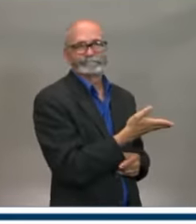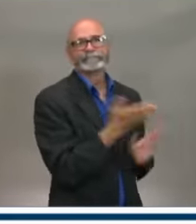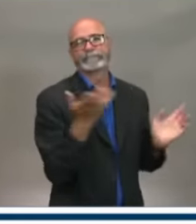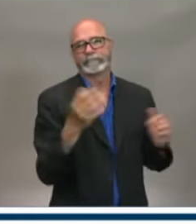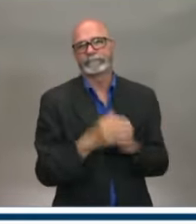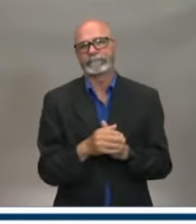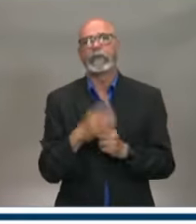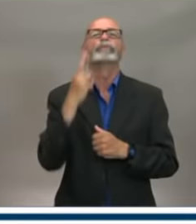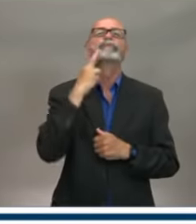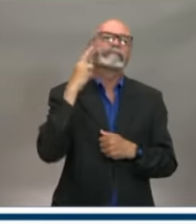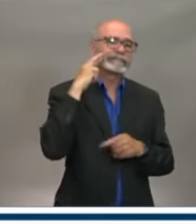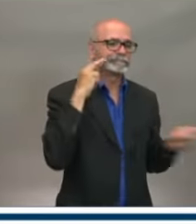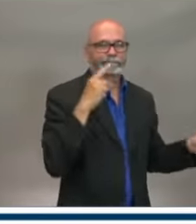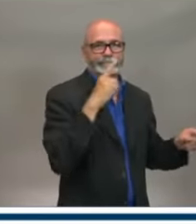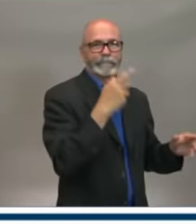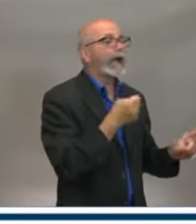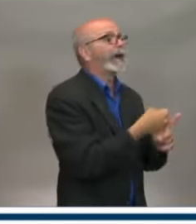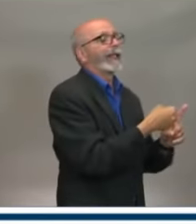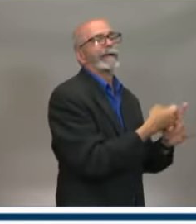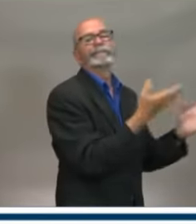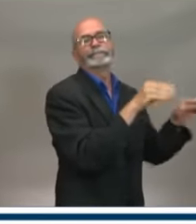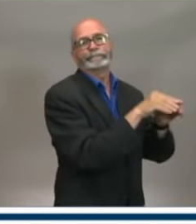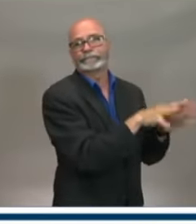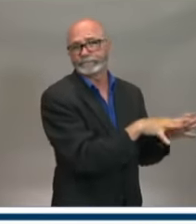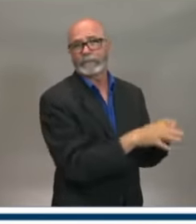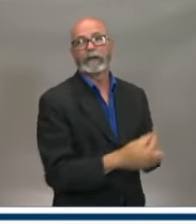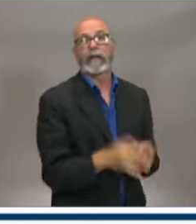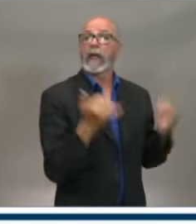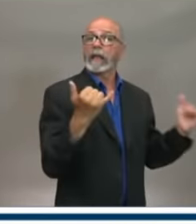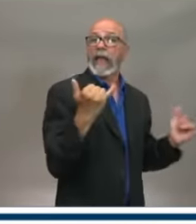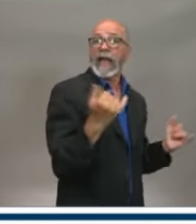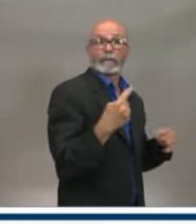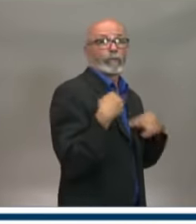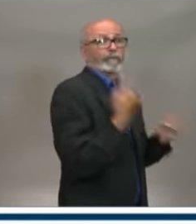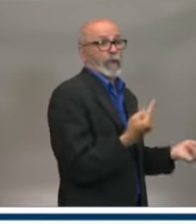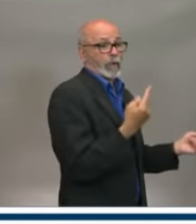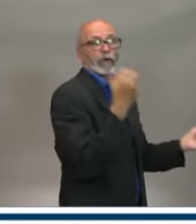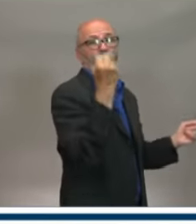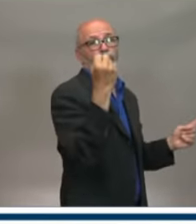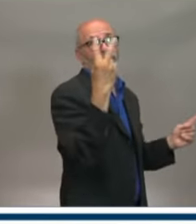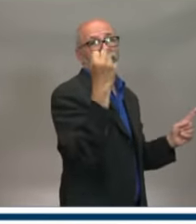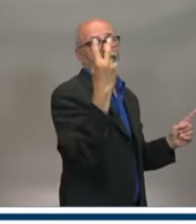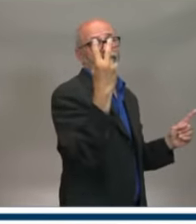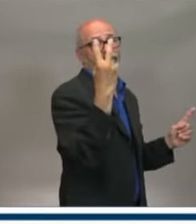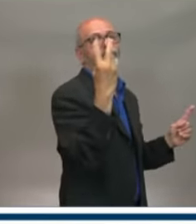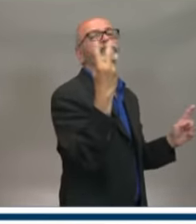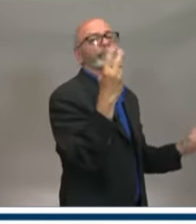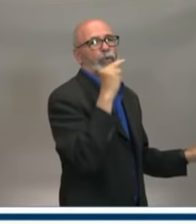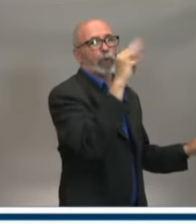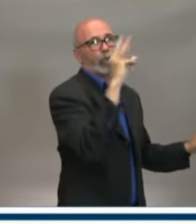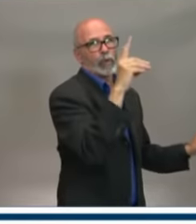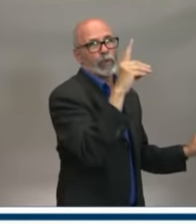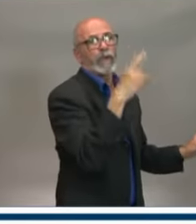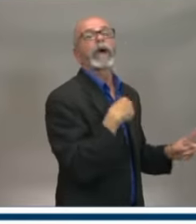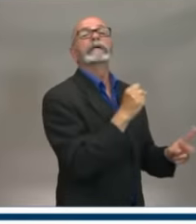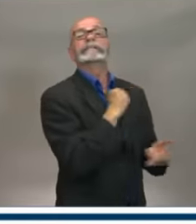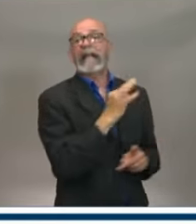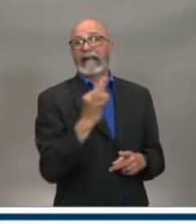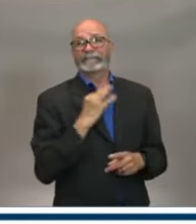at Northwood. And so with this addition at Northwood, we have 12 residents and four staff with active cases of COVID-19